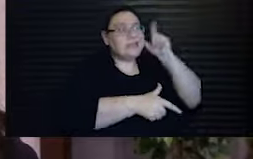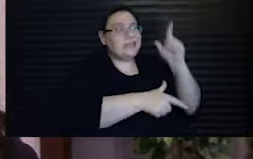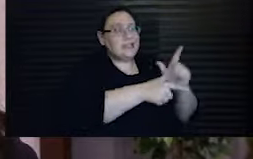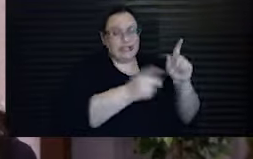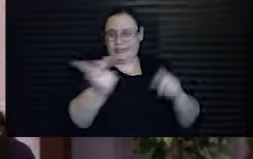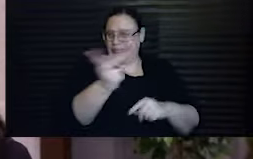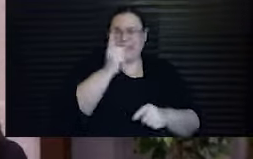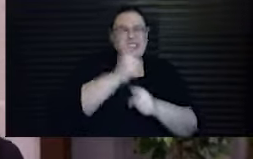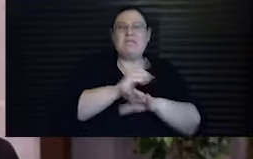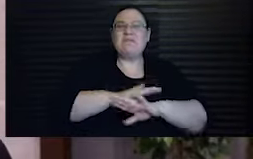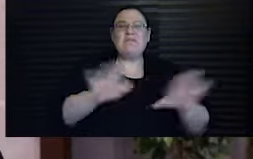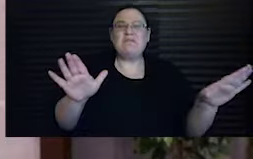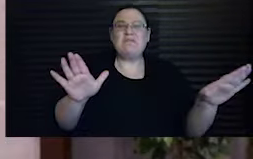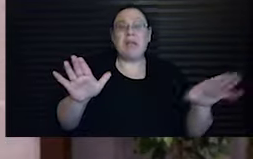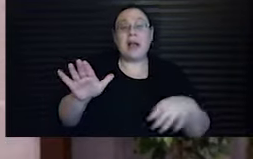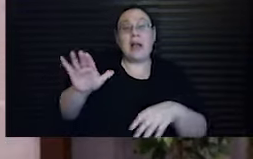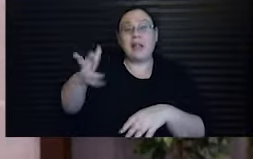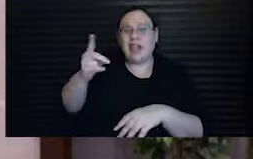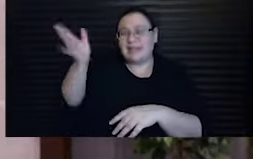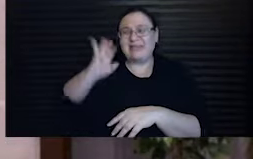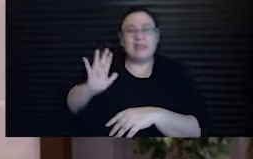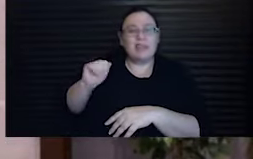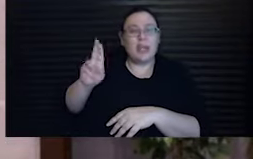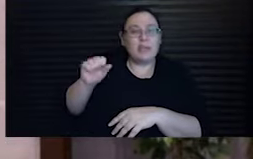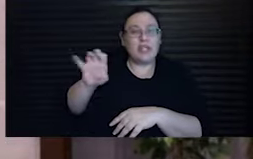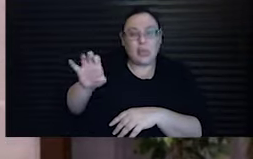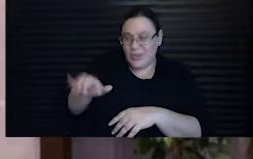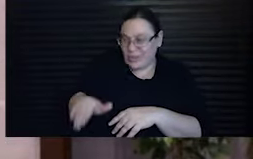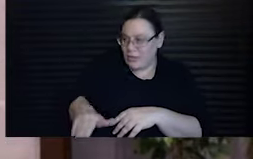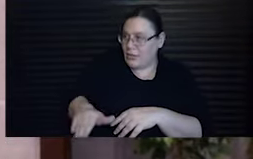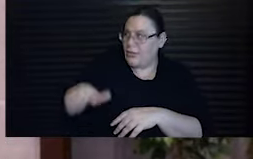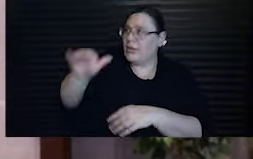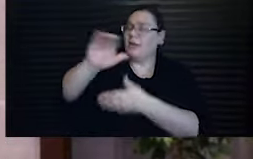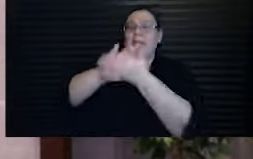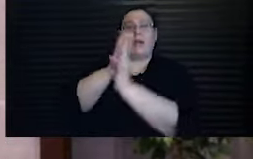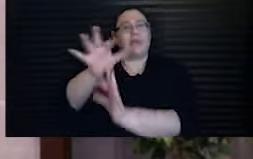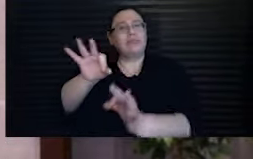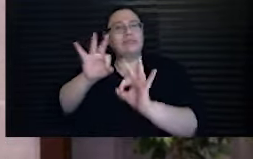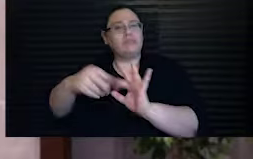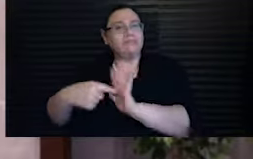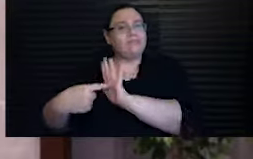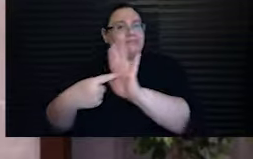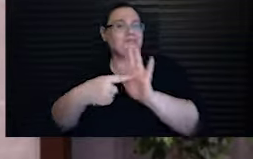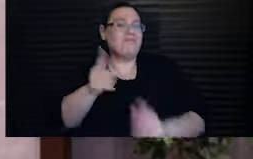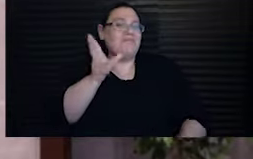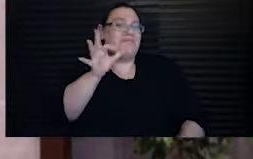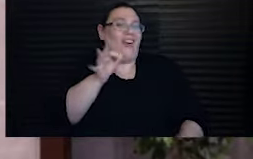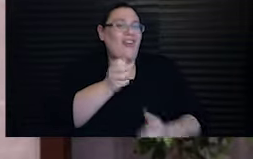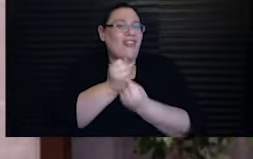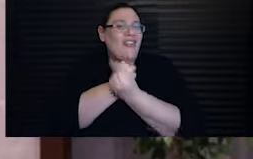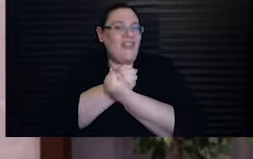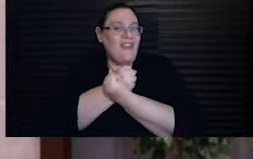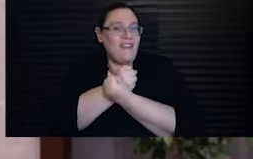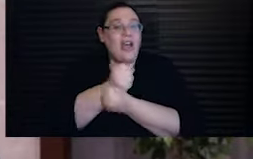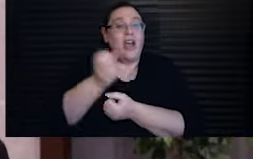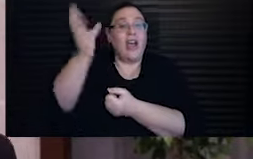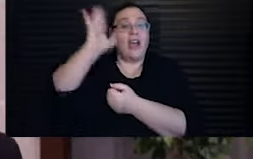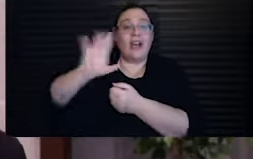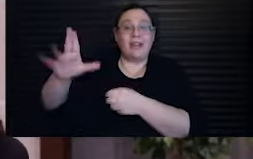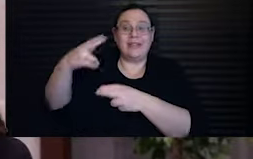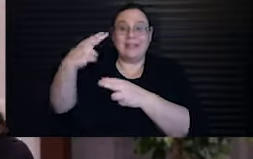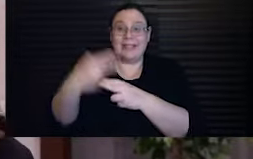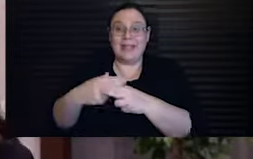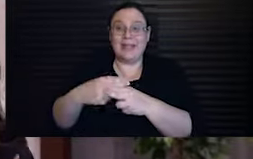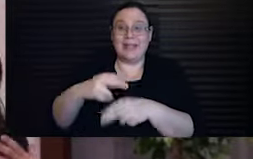child of abuse who grew up to be the very embodiment of maternal love. Remember, God's very name is Ehyeh Asher